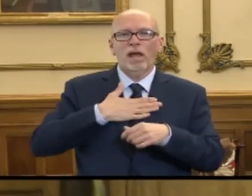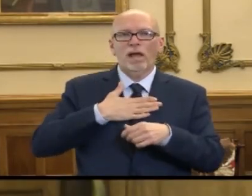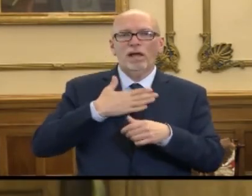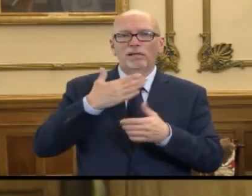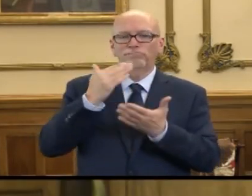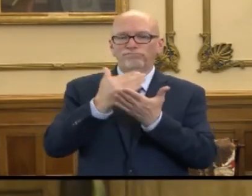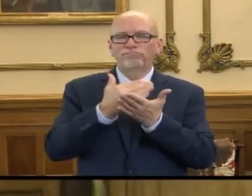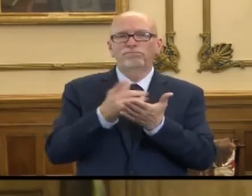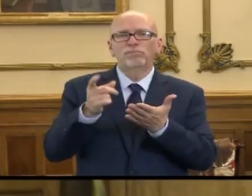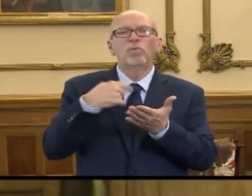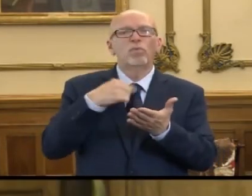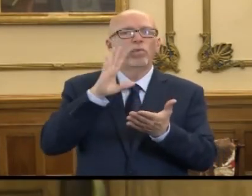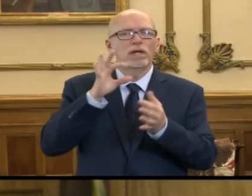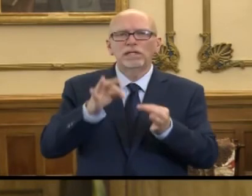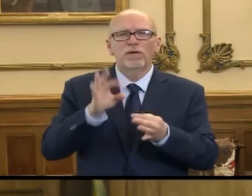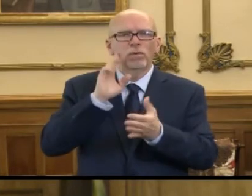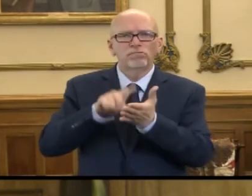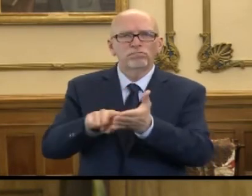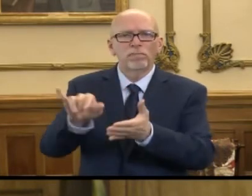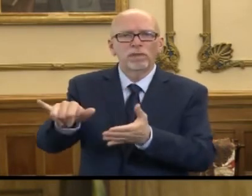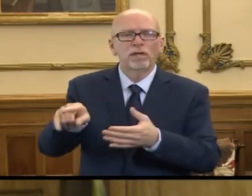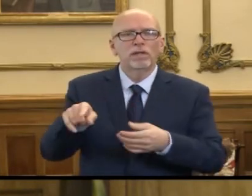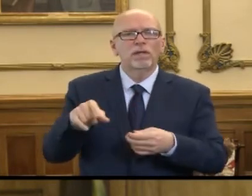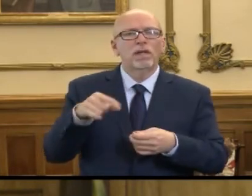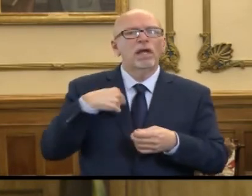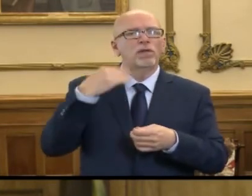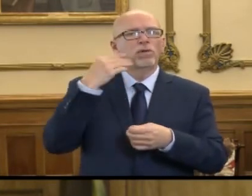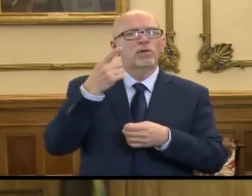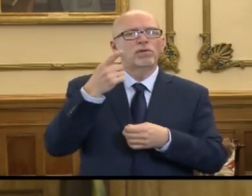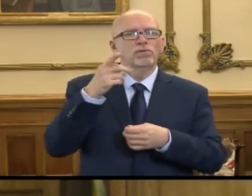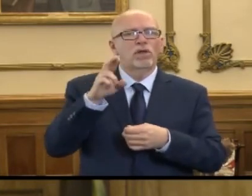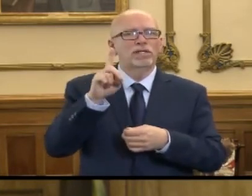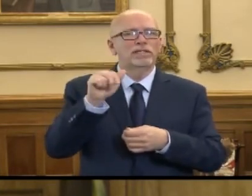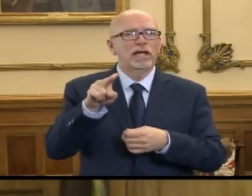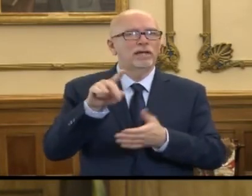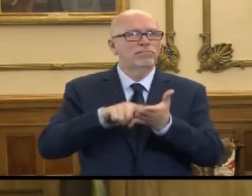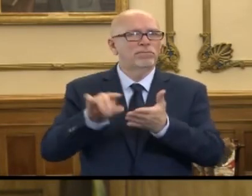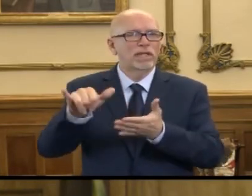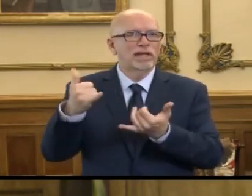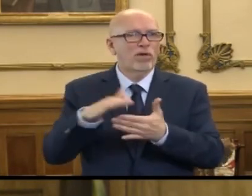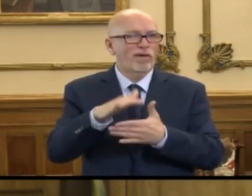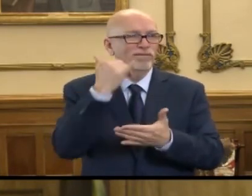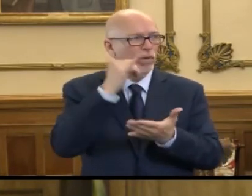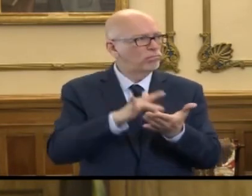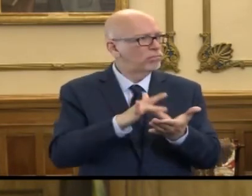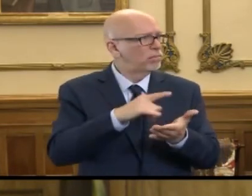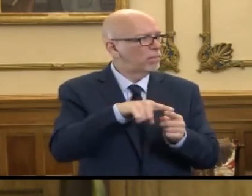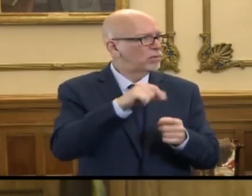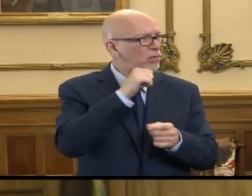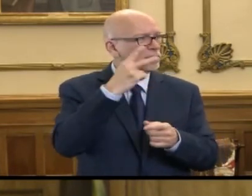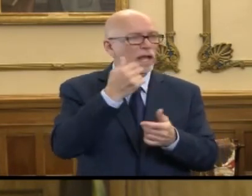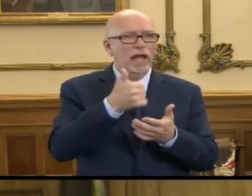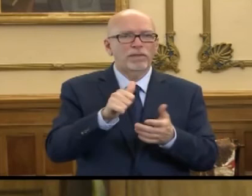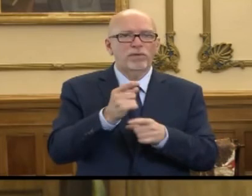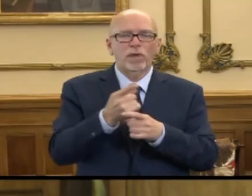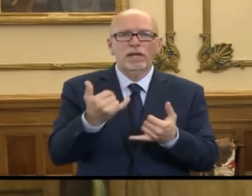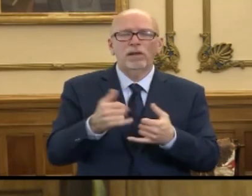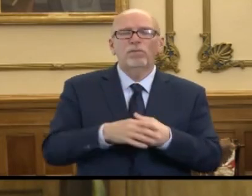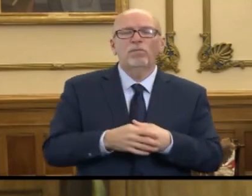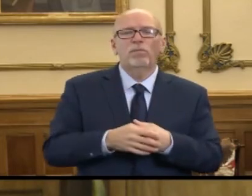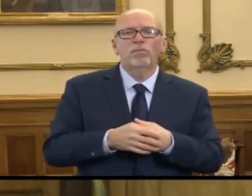so that is something we'll definitely look into. I know that Dr. Dan's looking at that right now on his phone, but I don't think he's seeing anything at this moment.